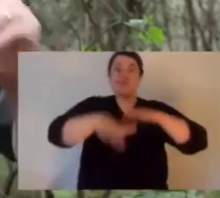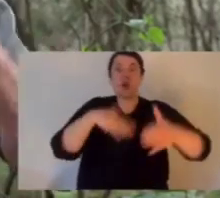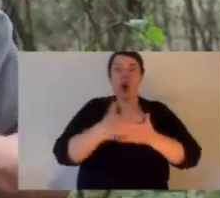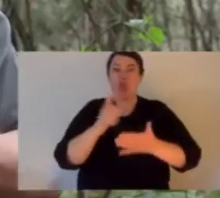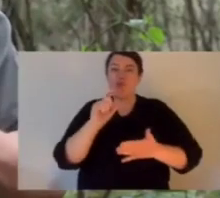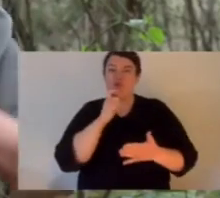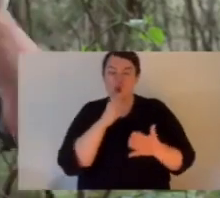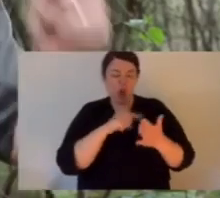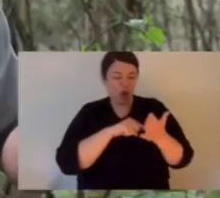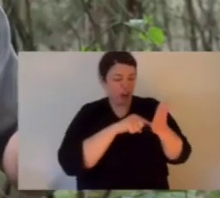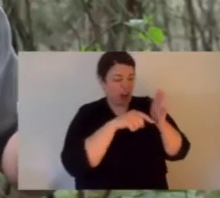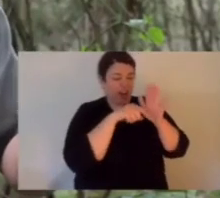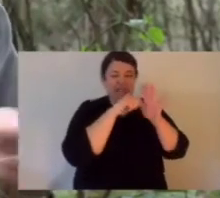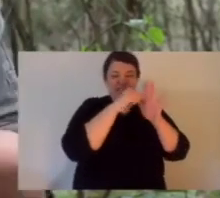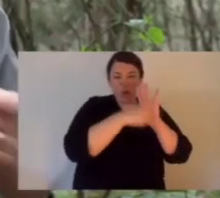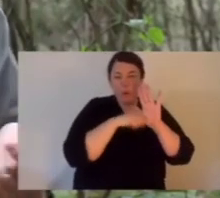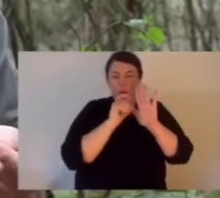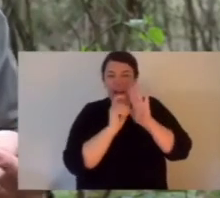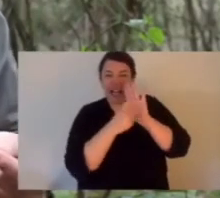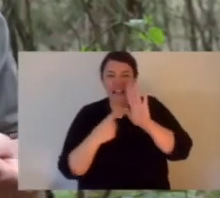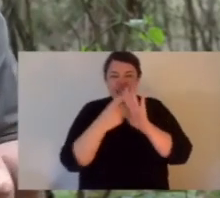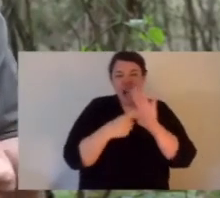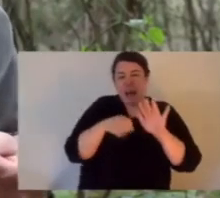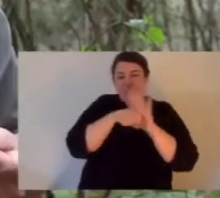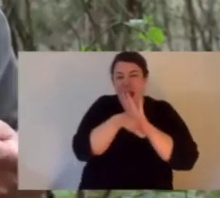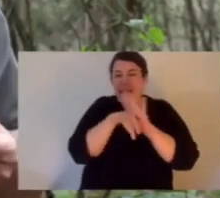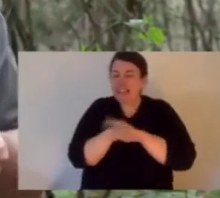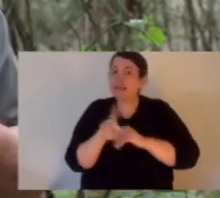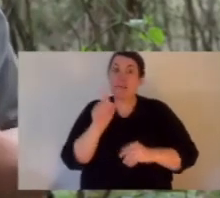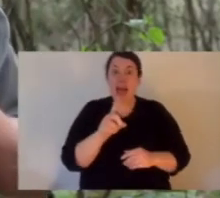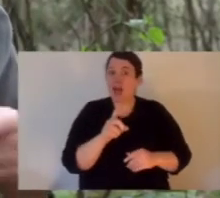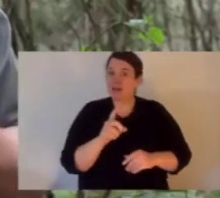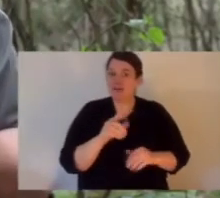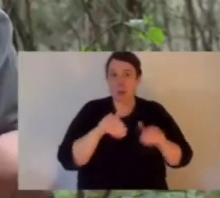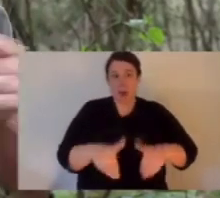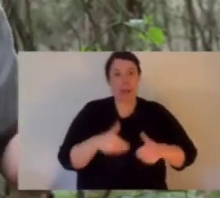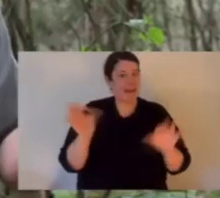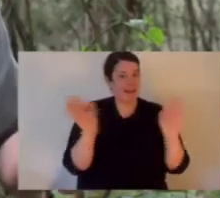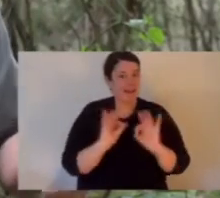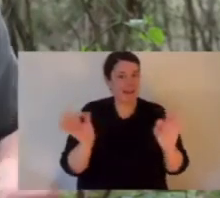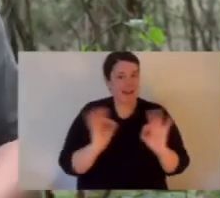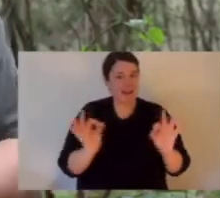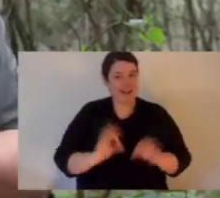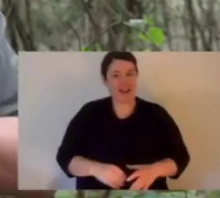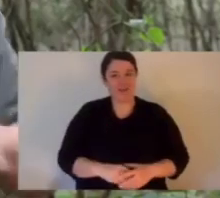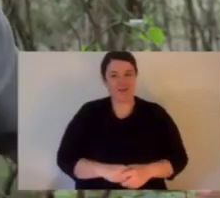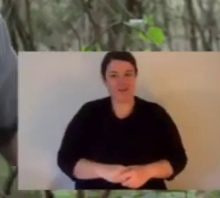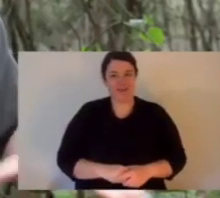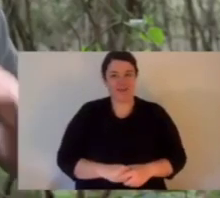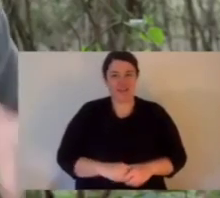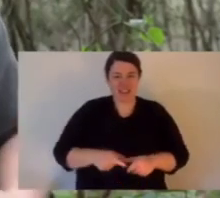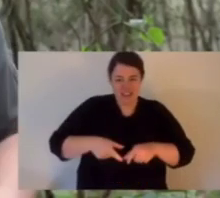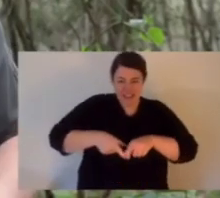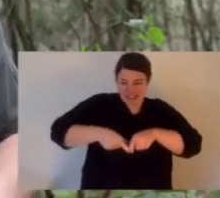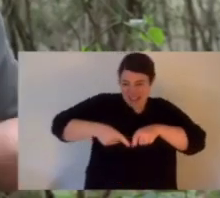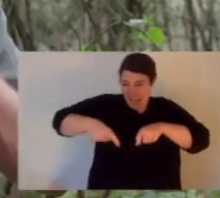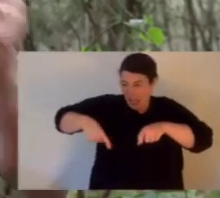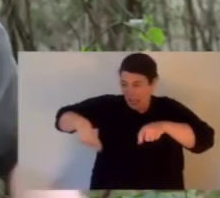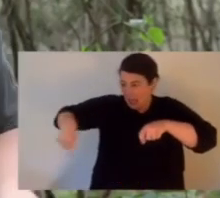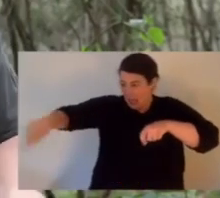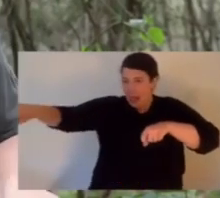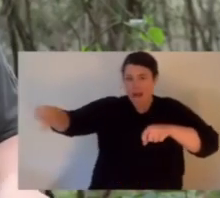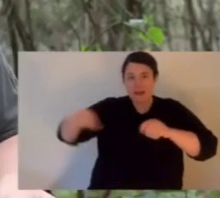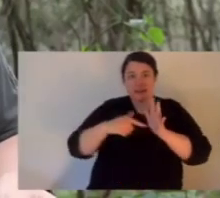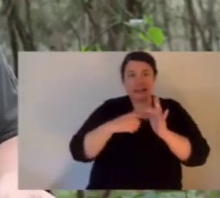rocks. Also protect against the rocks, they're very sharp and if we walked on those rocks barefoot for half a day you'd have blistered and bleeding feet